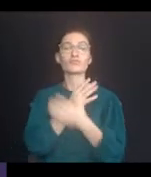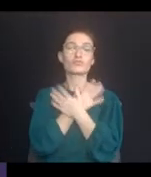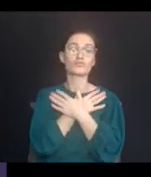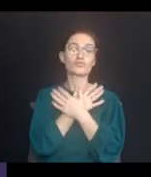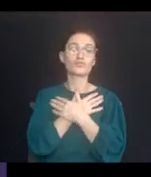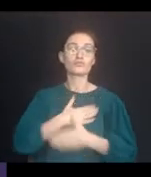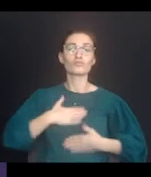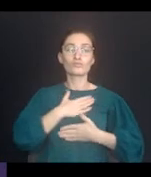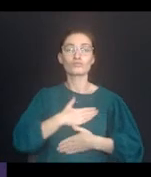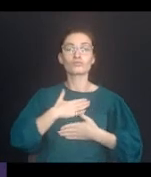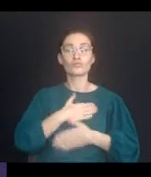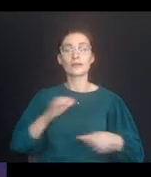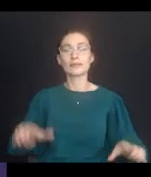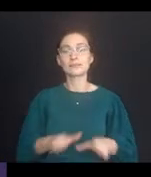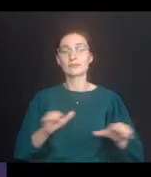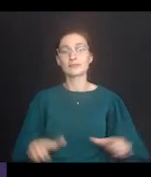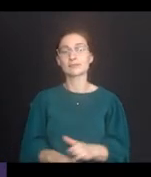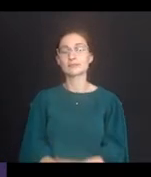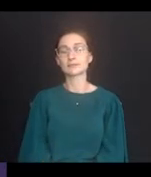recreational activities.